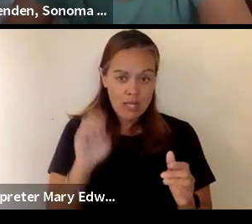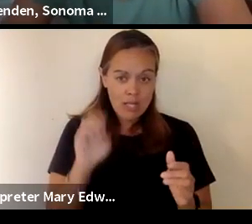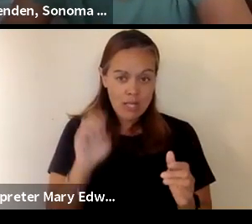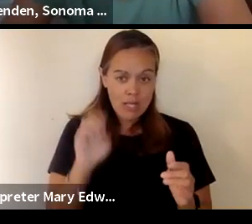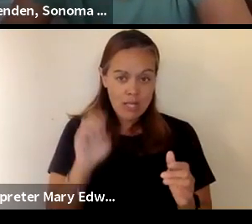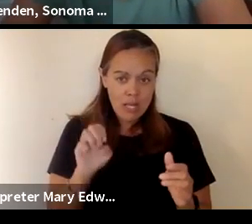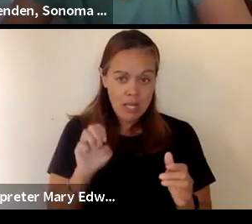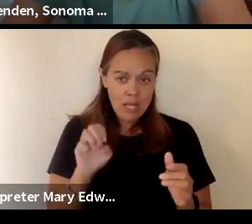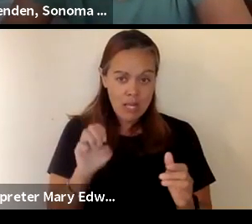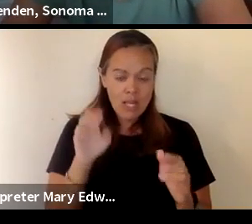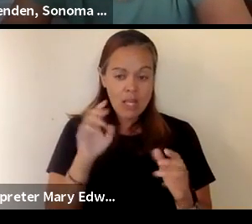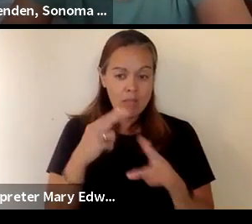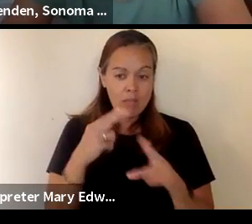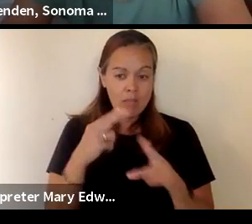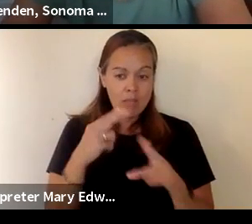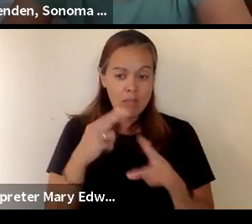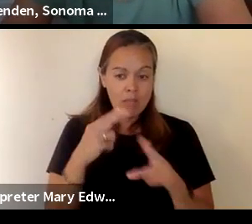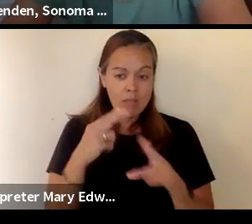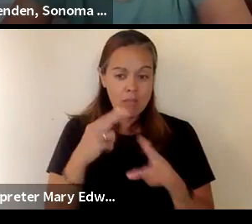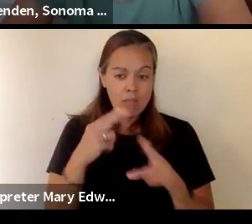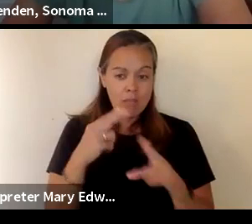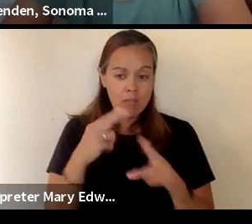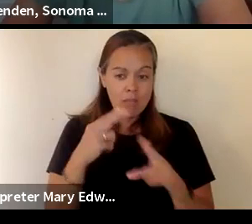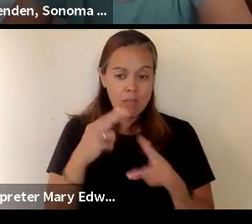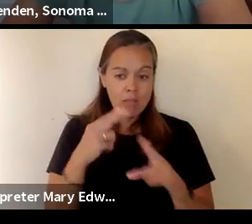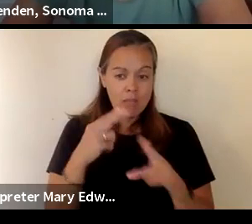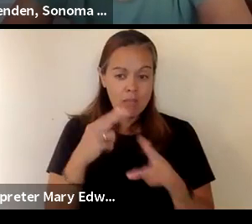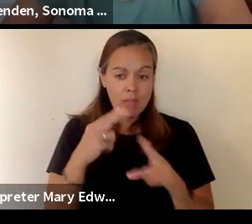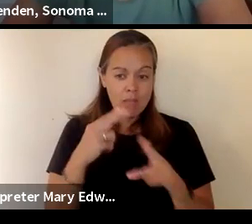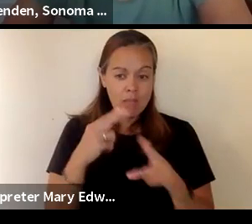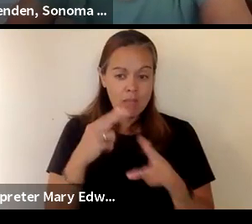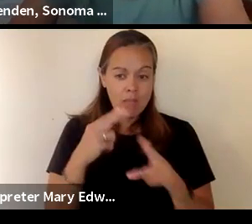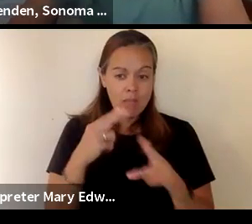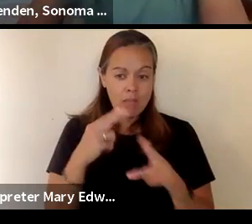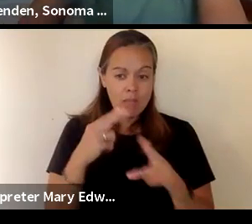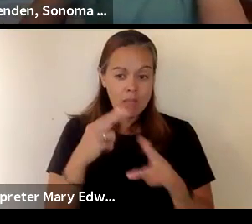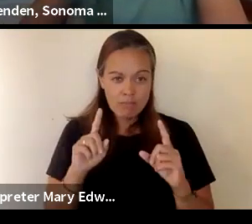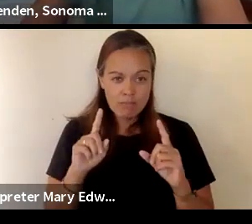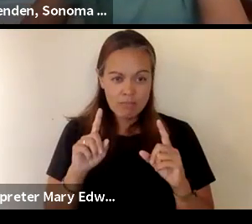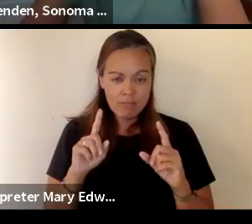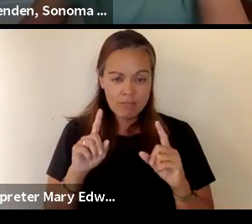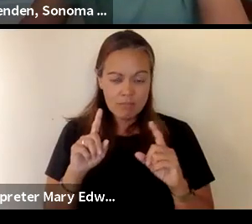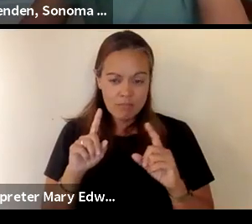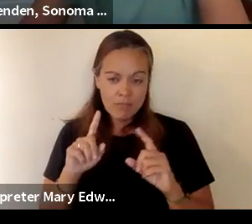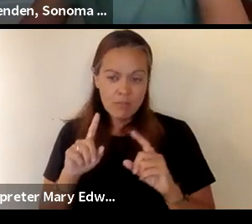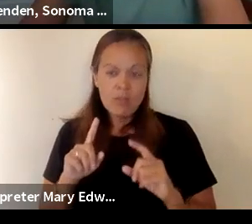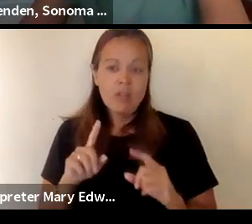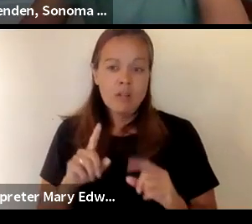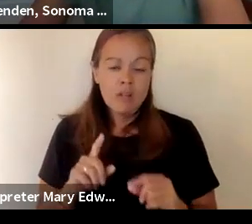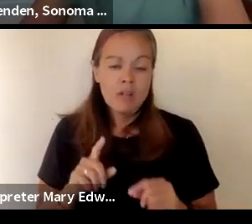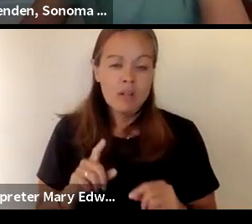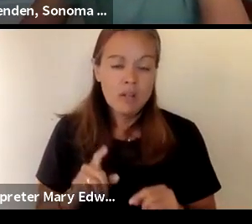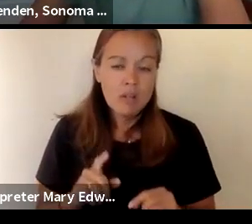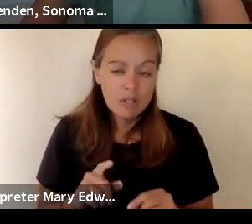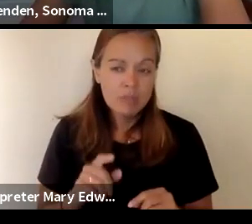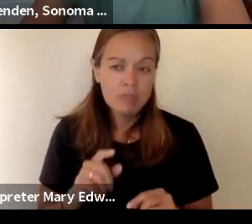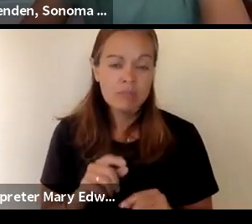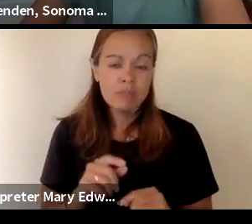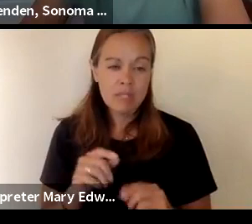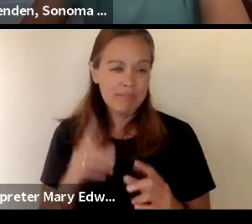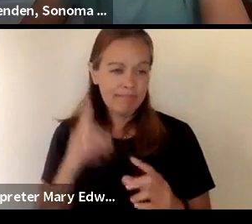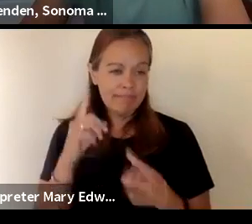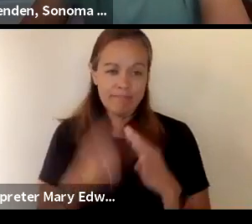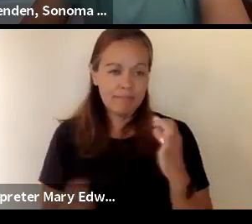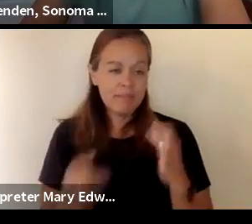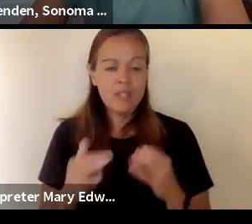to go to socoemergency.org vaccine for any information on the vaccine itself and clinics